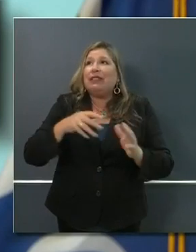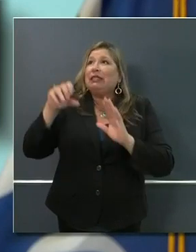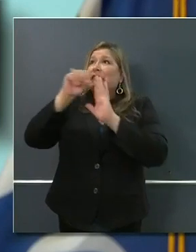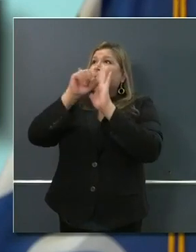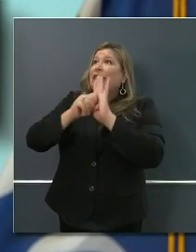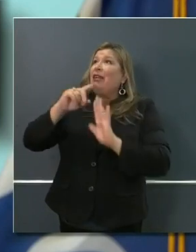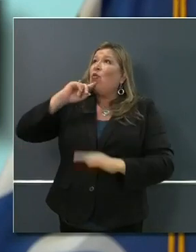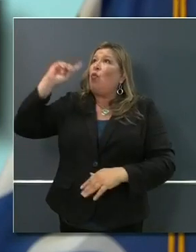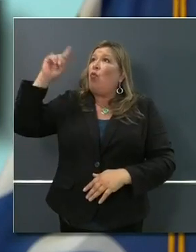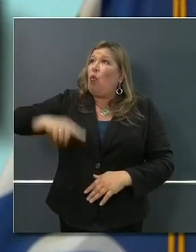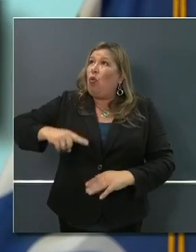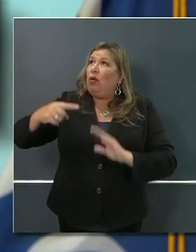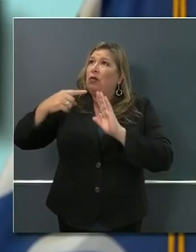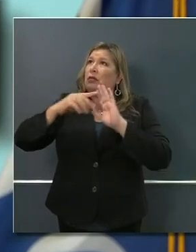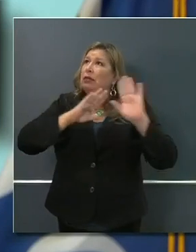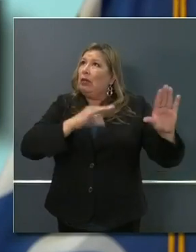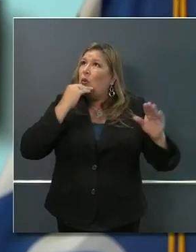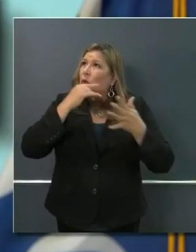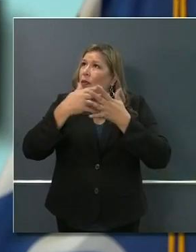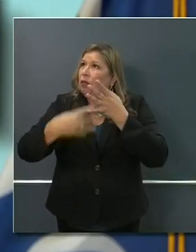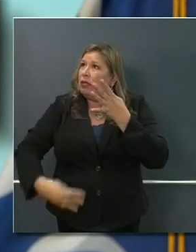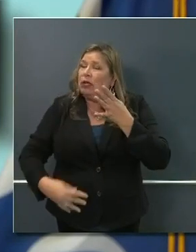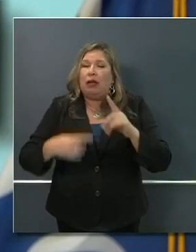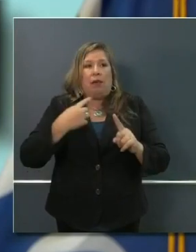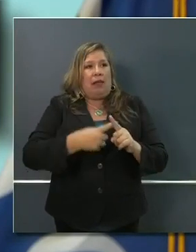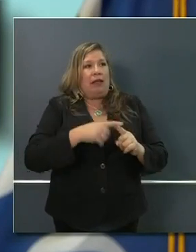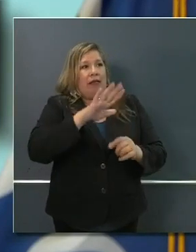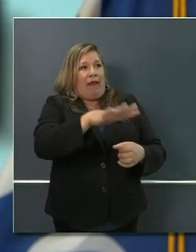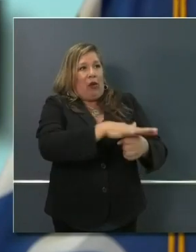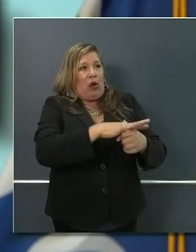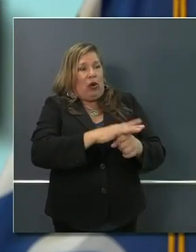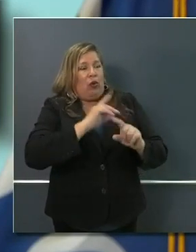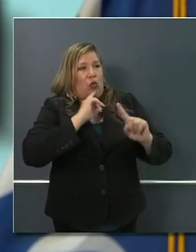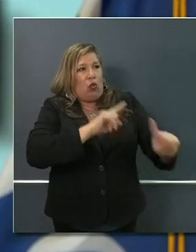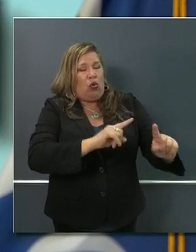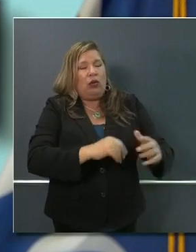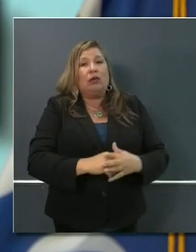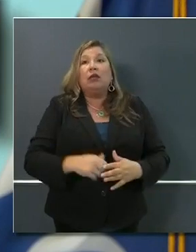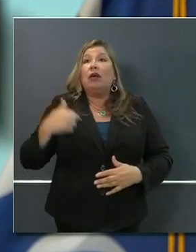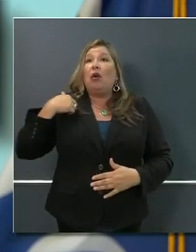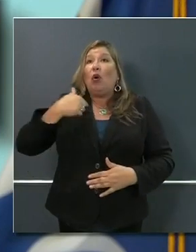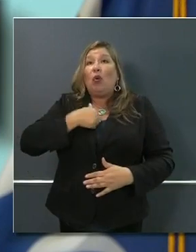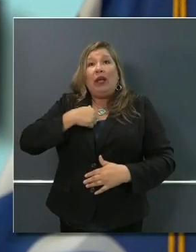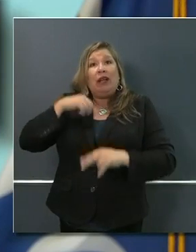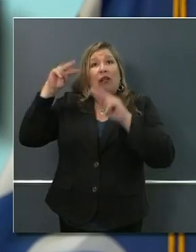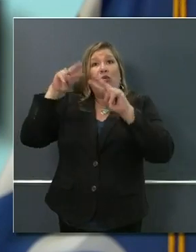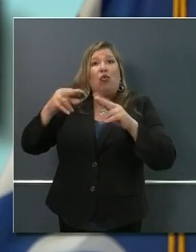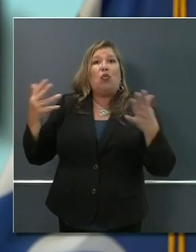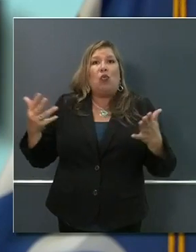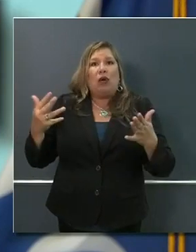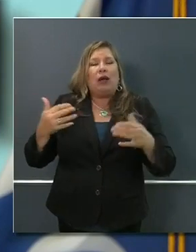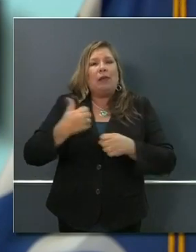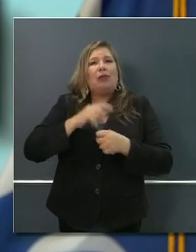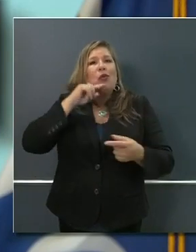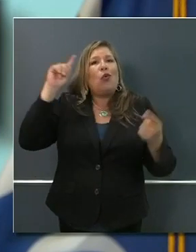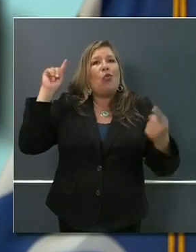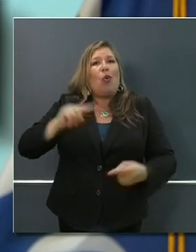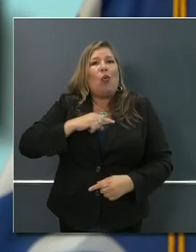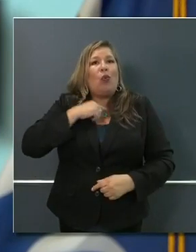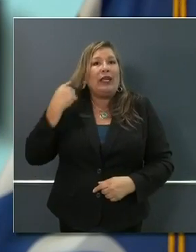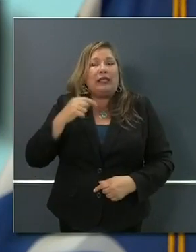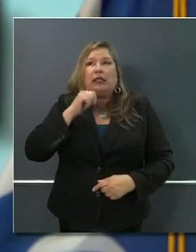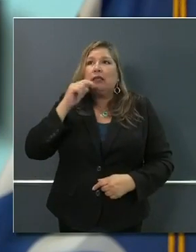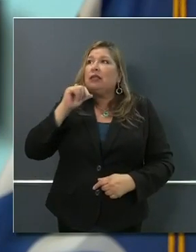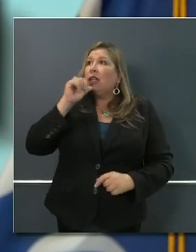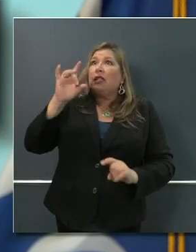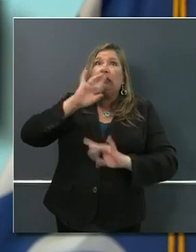orders, etc. We look at low risk as a framework for reopening in many of these instances. Just yesterday, I hope you'll take a look,